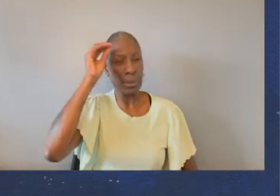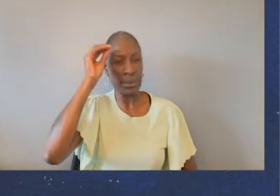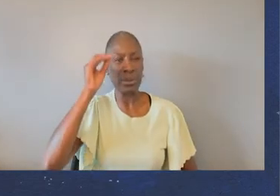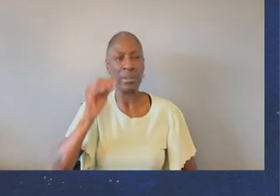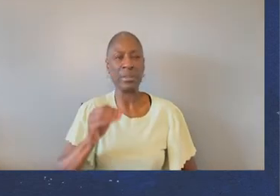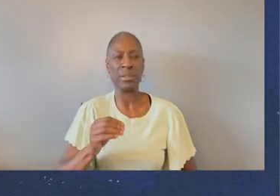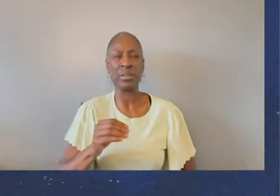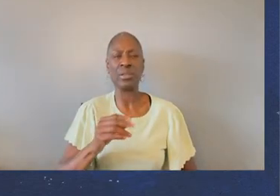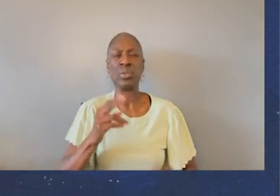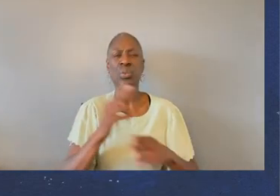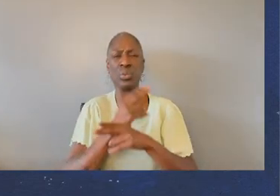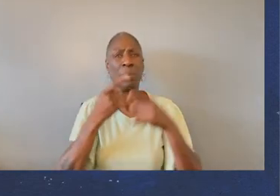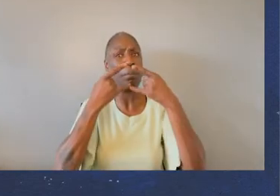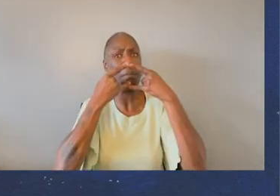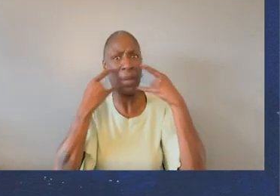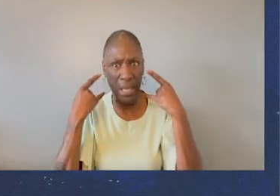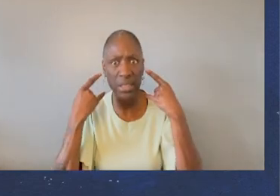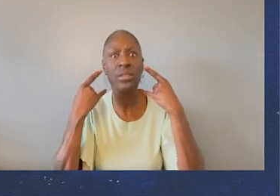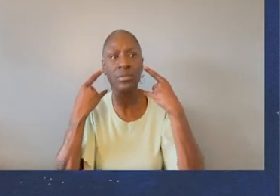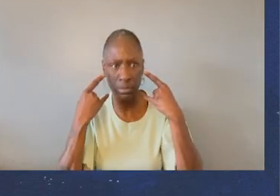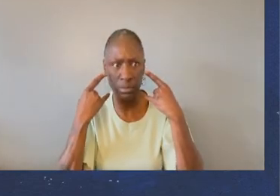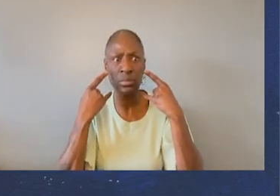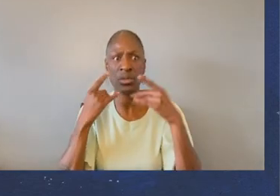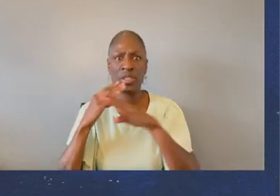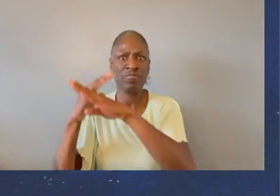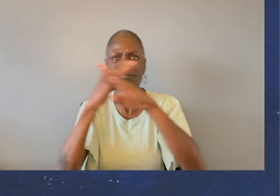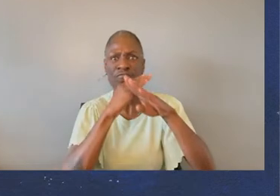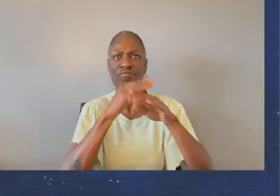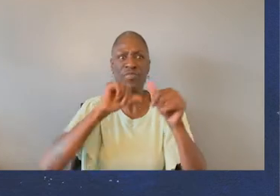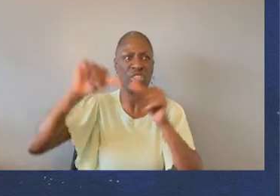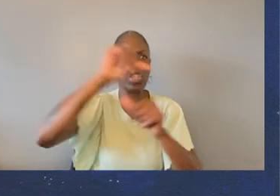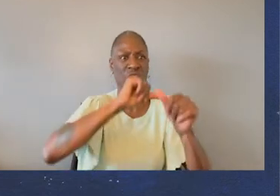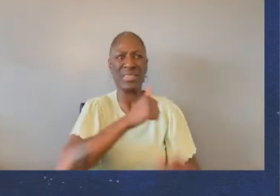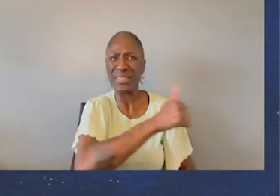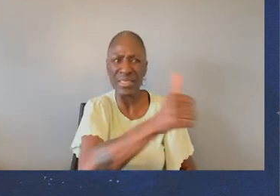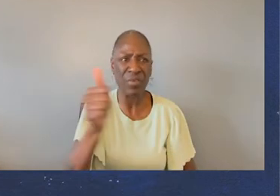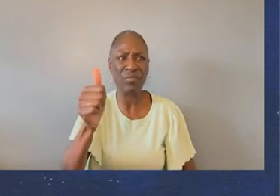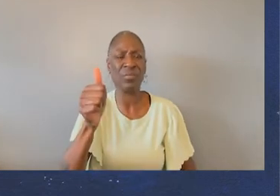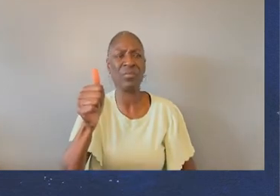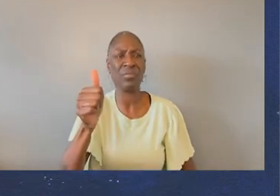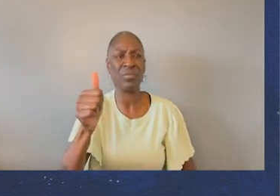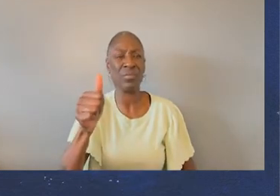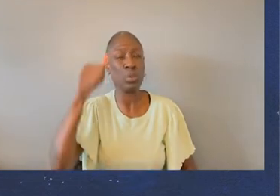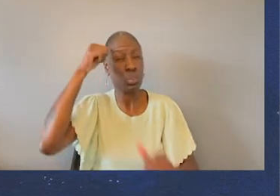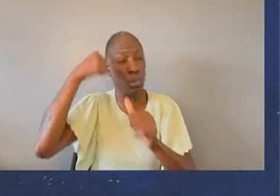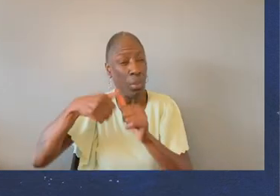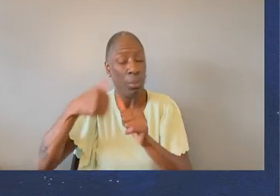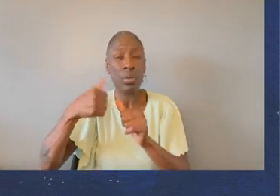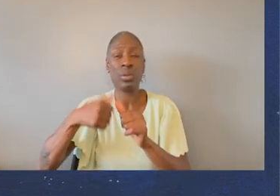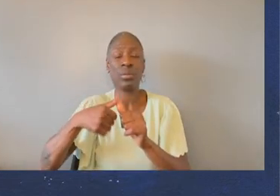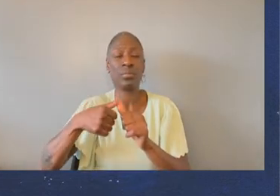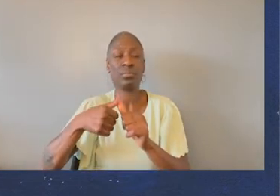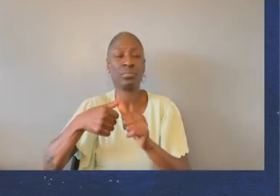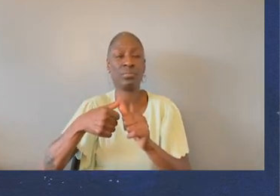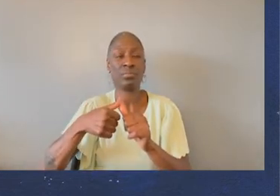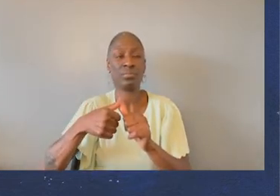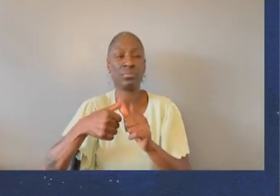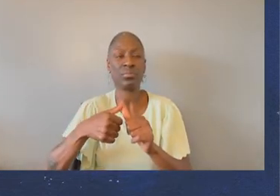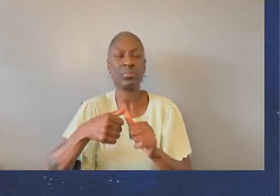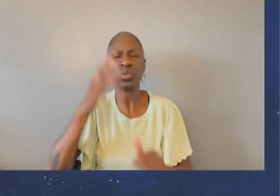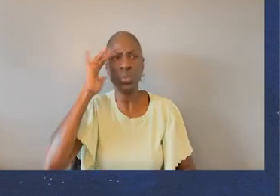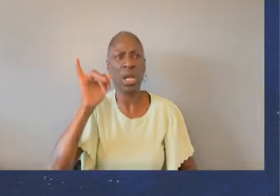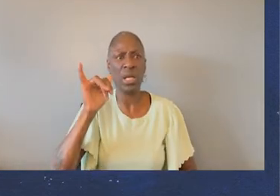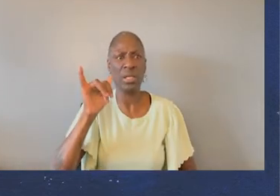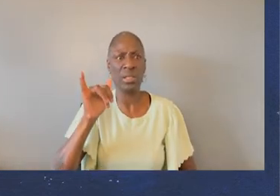believe that everybody should keep wearing their mask to protect themselves and to remind themselves